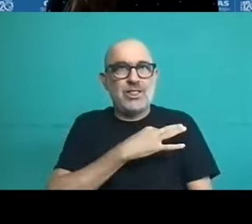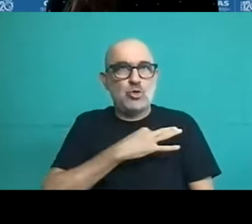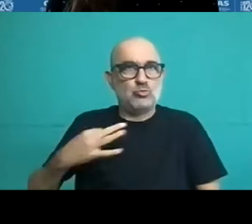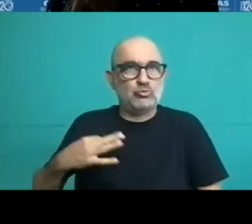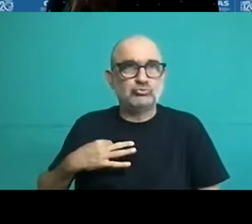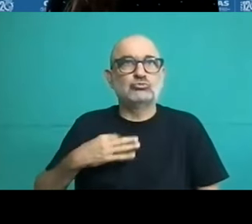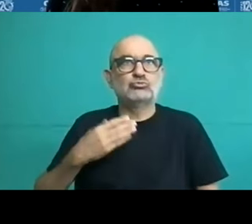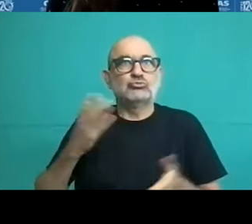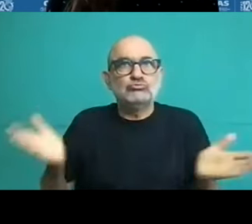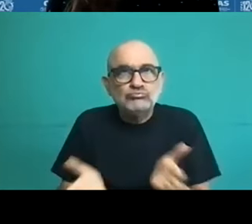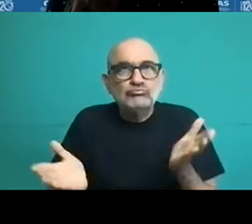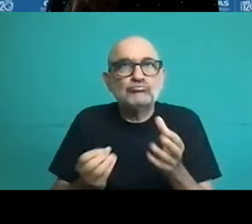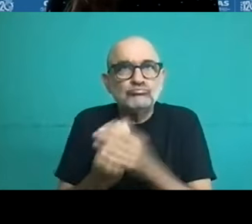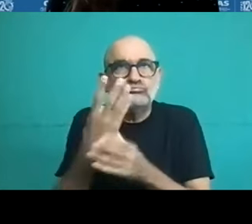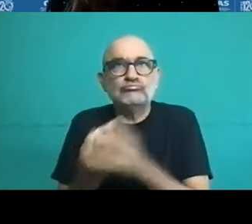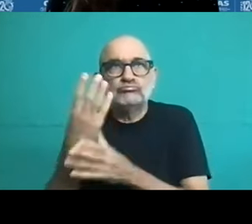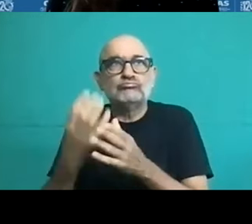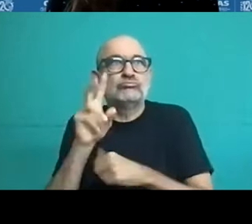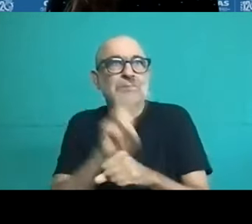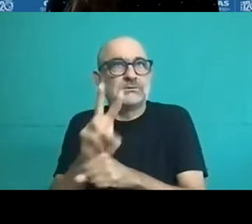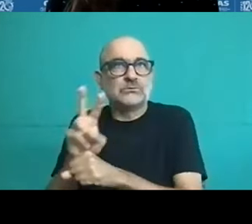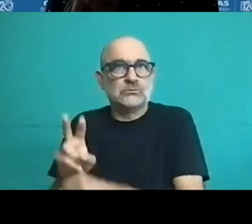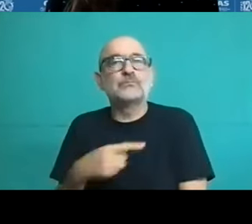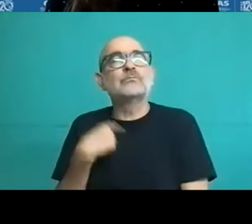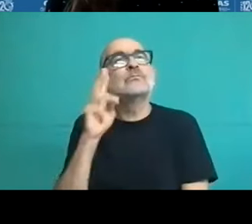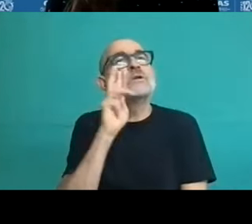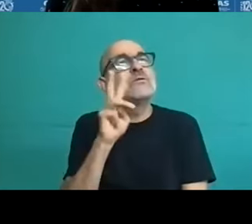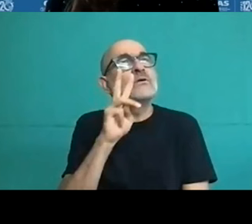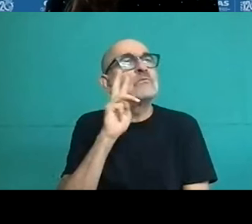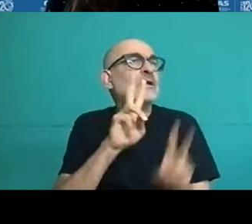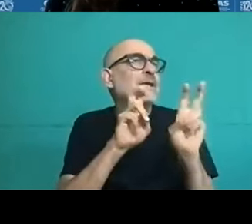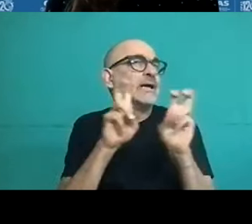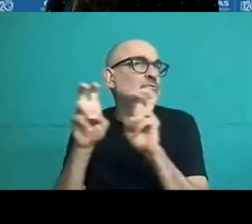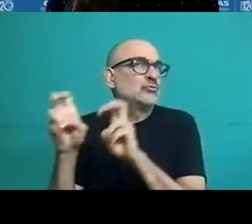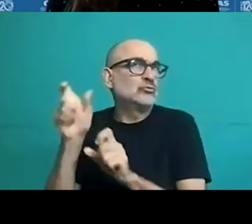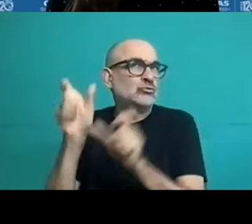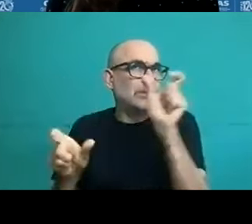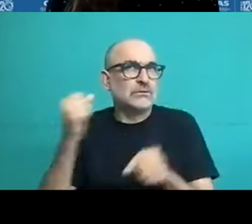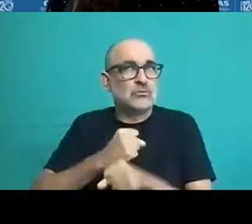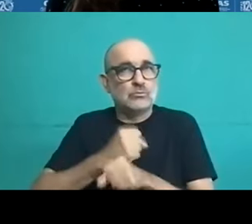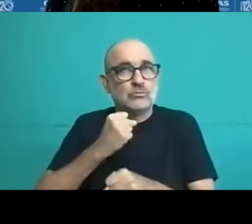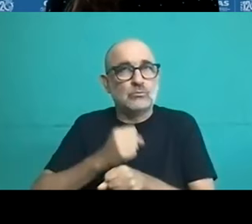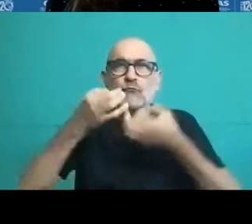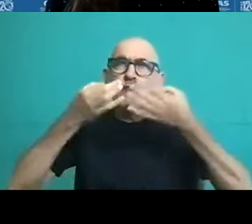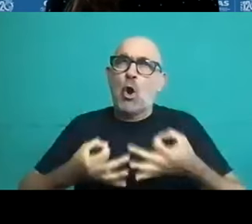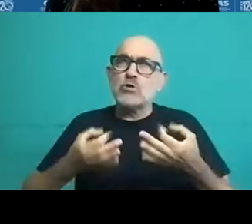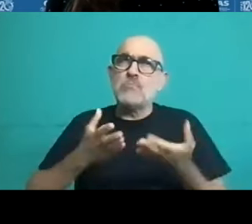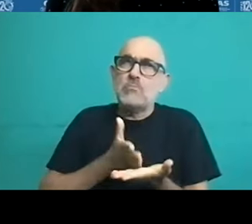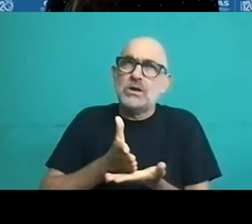health social security or other times kind of informally through pseudo